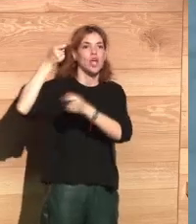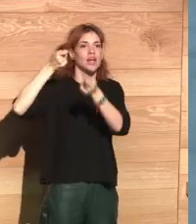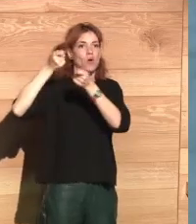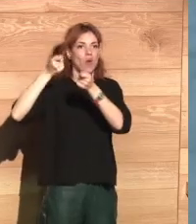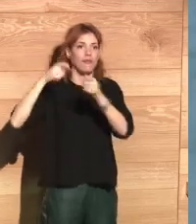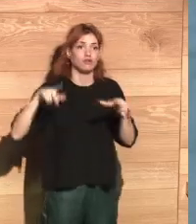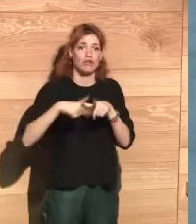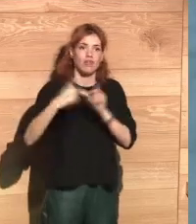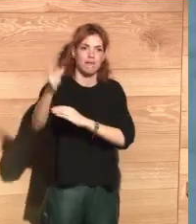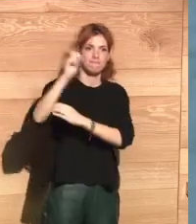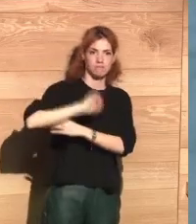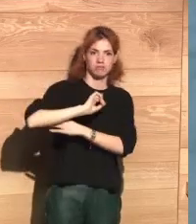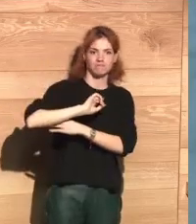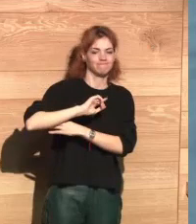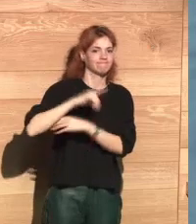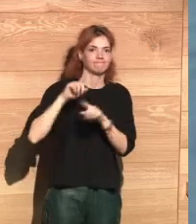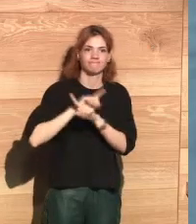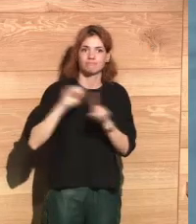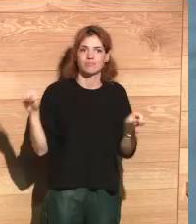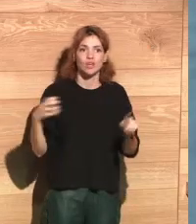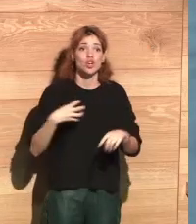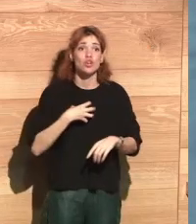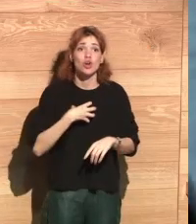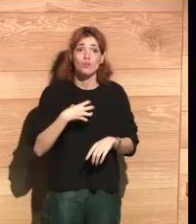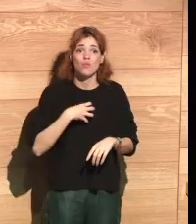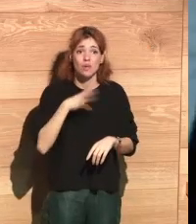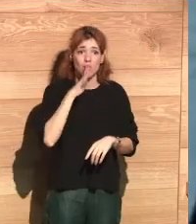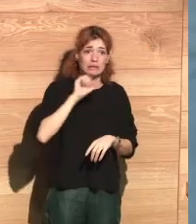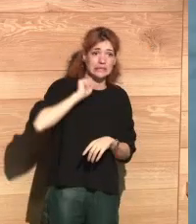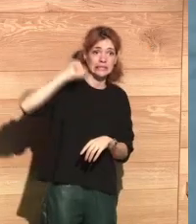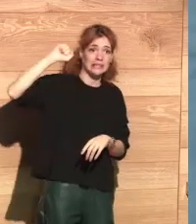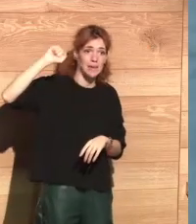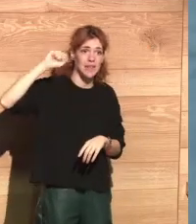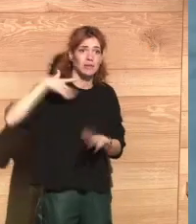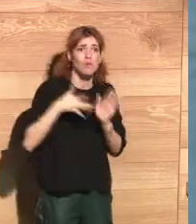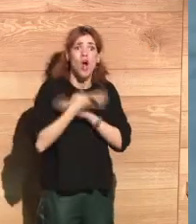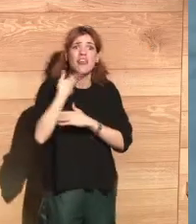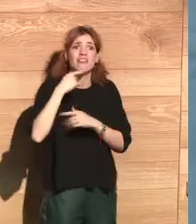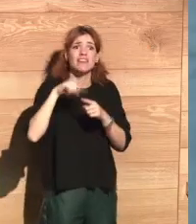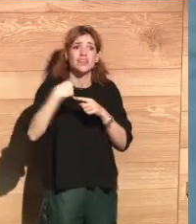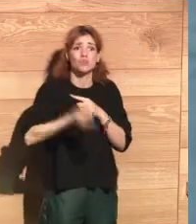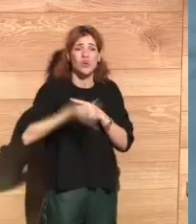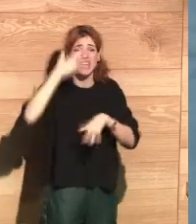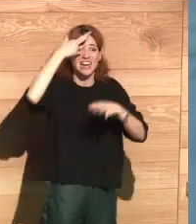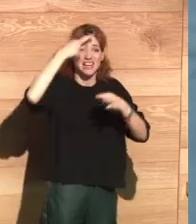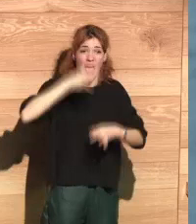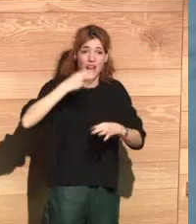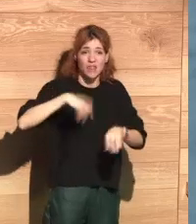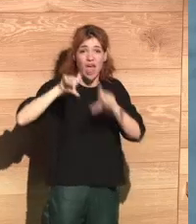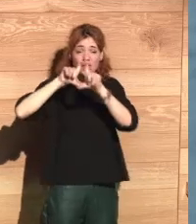regulating authorities to the society. There are many reasons for this. First of all, because the experience of reality